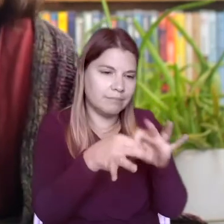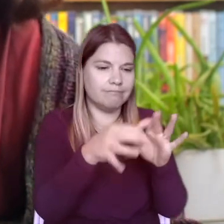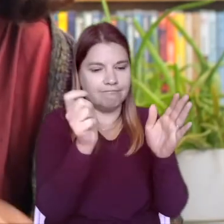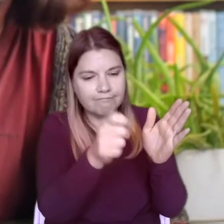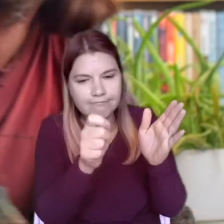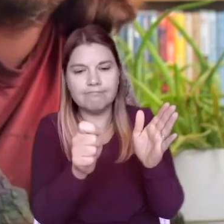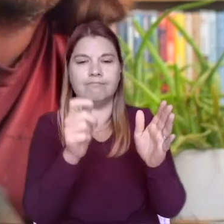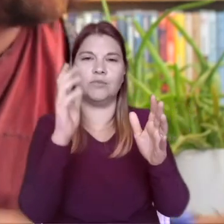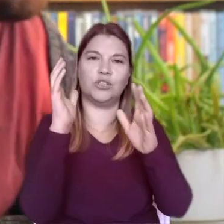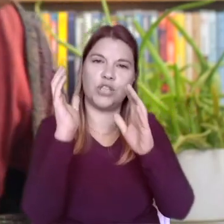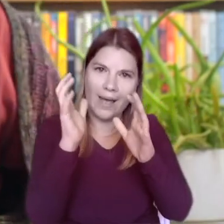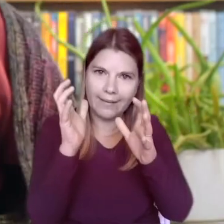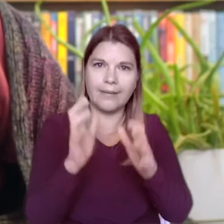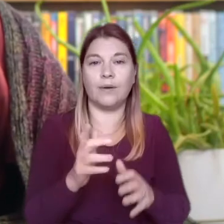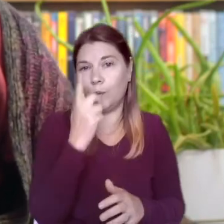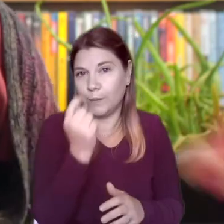shaking